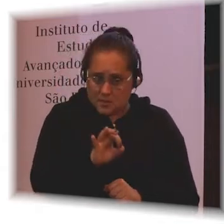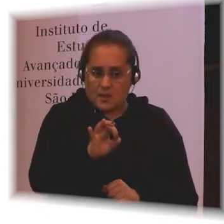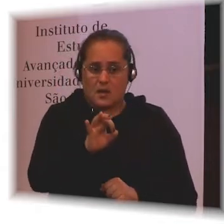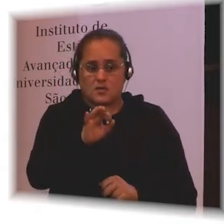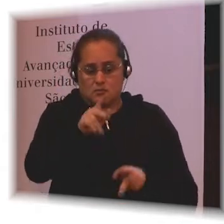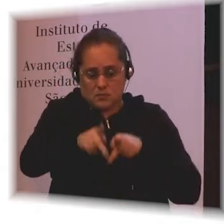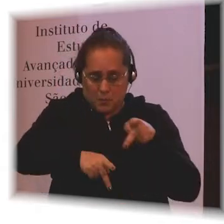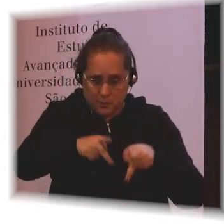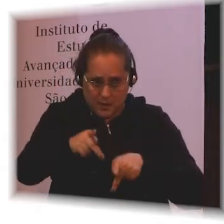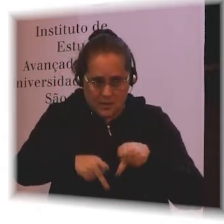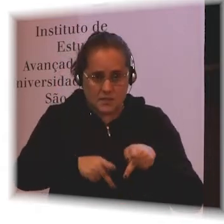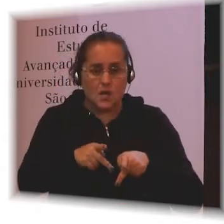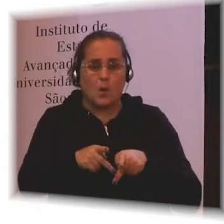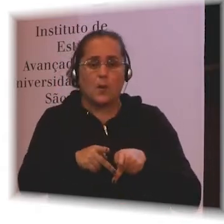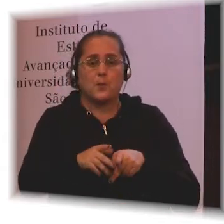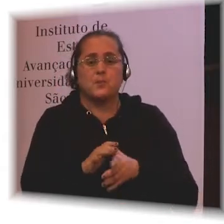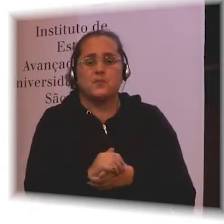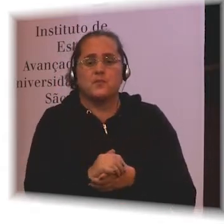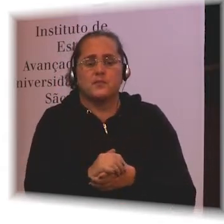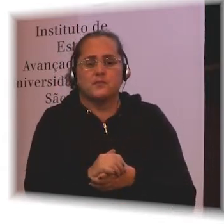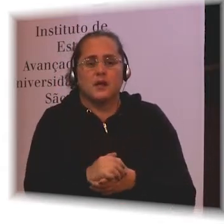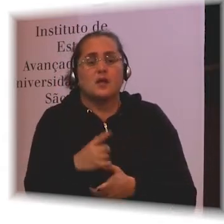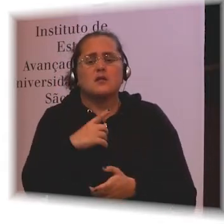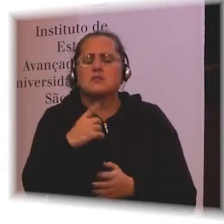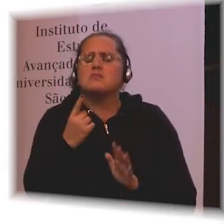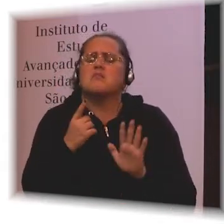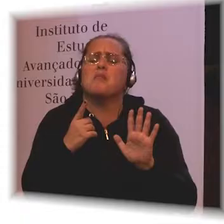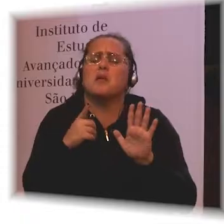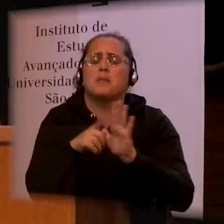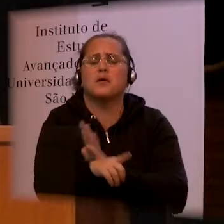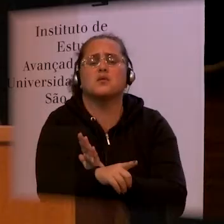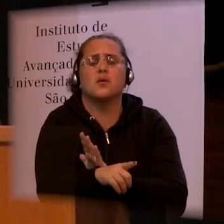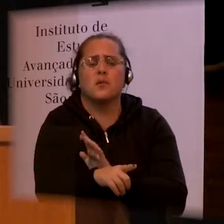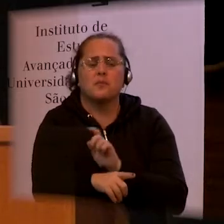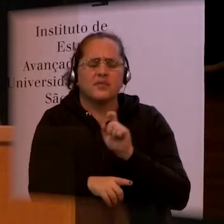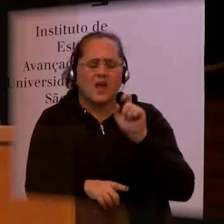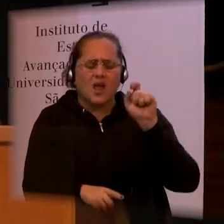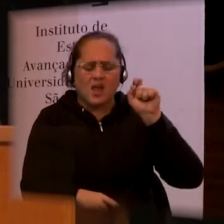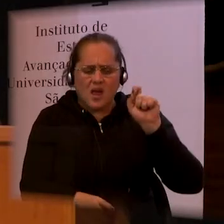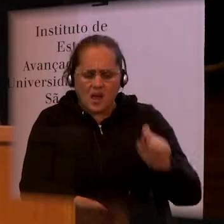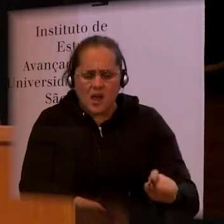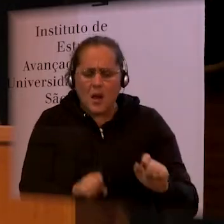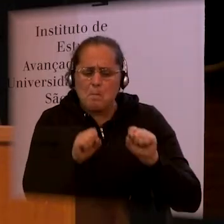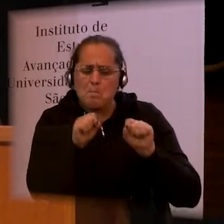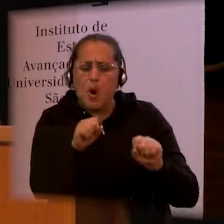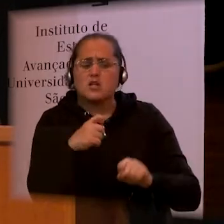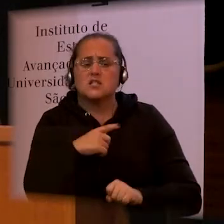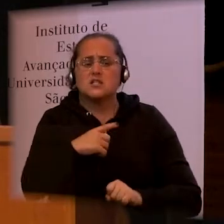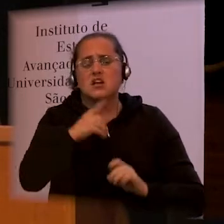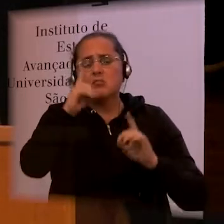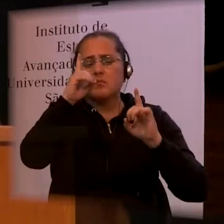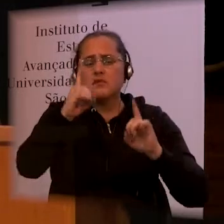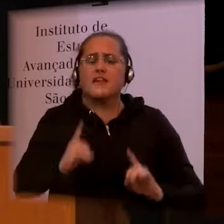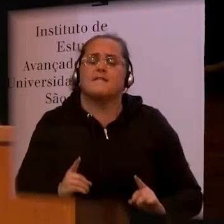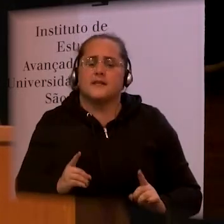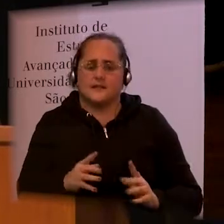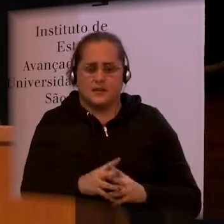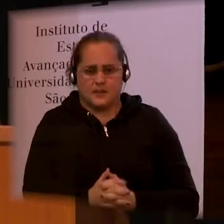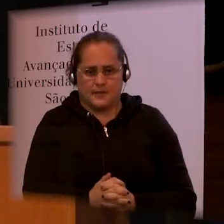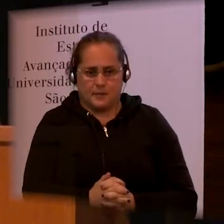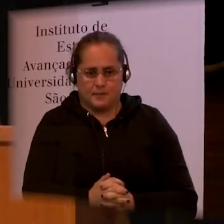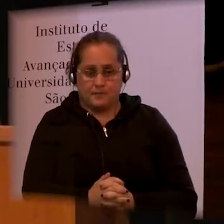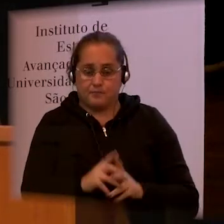is, how is it distributed? Who's most likely to be disabled? One thing that is very clear is that disability